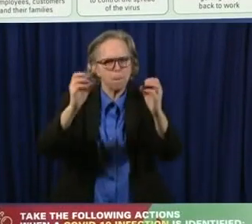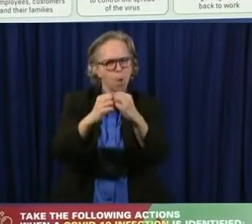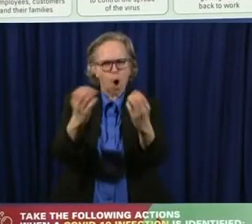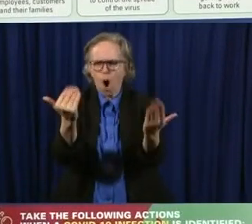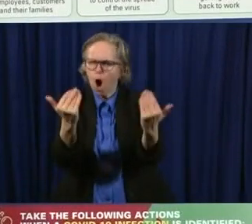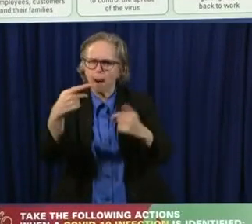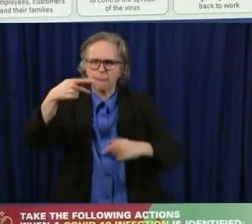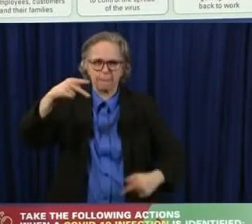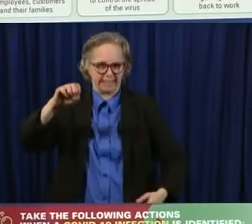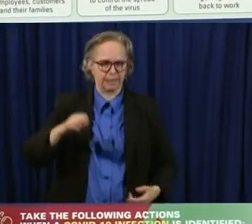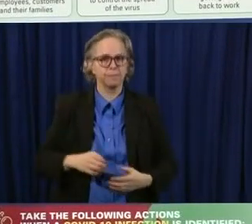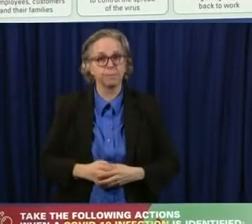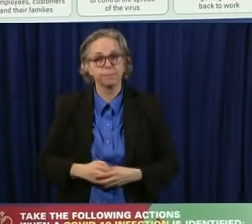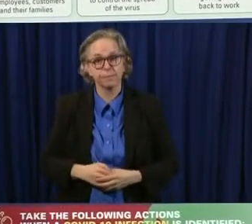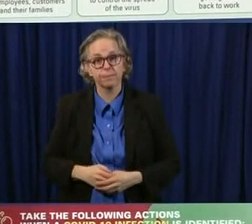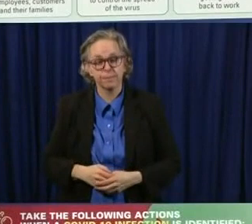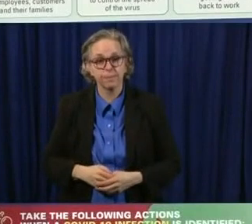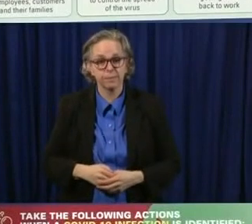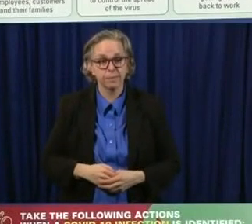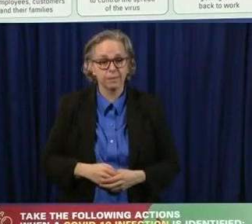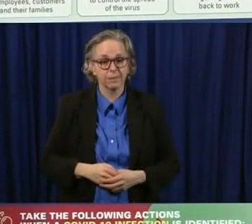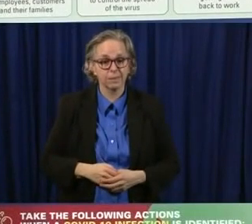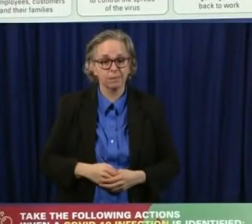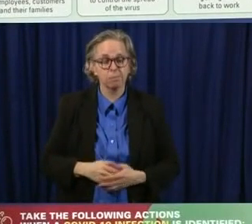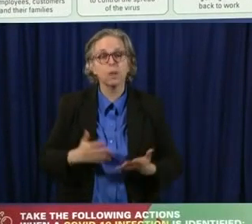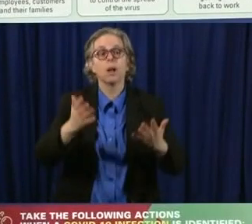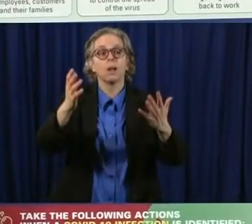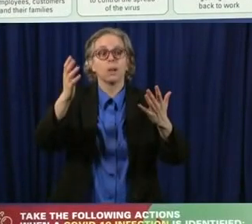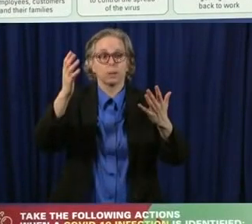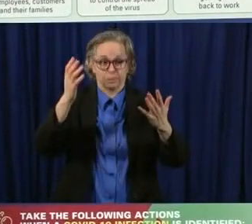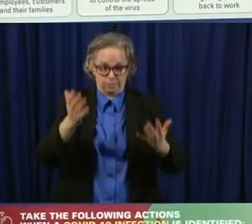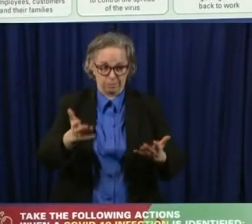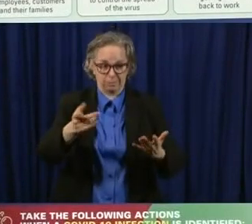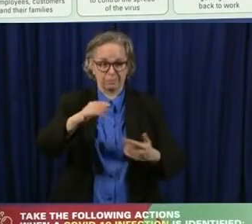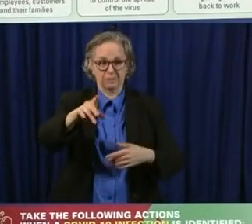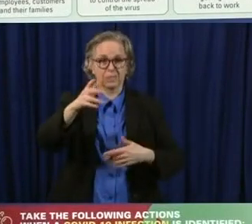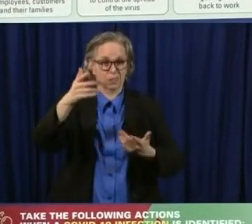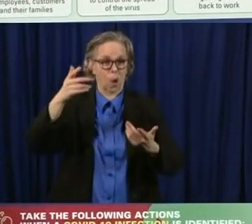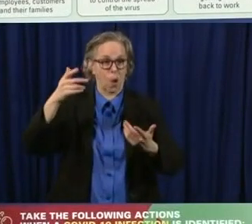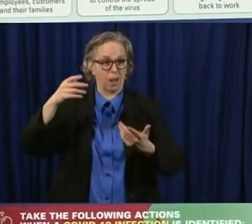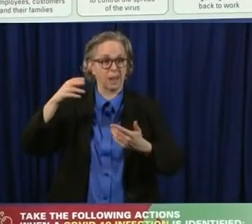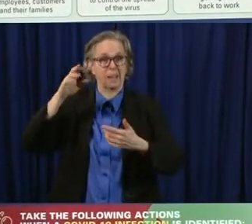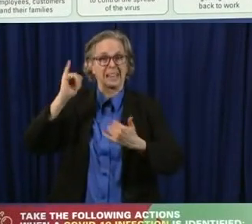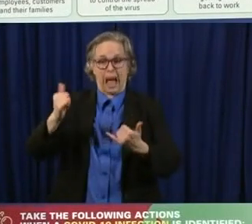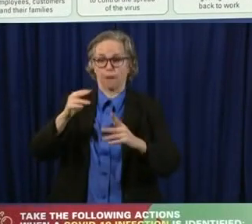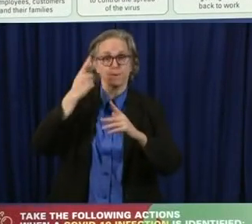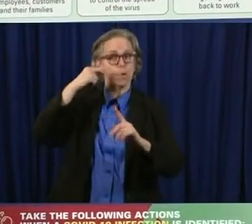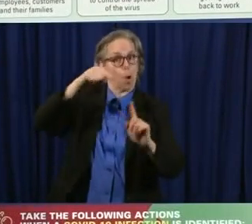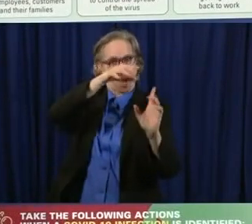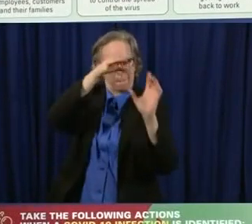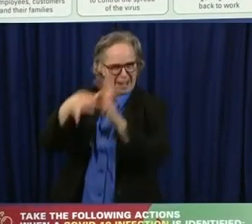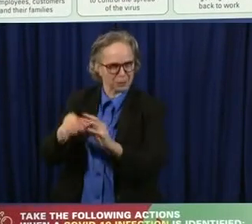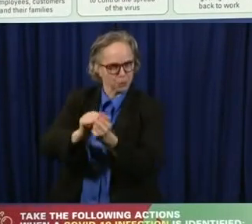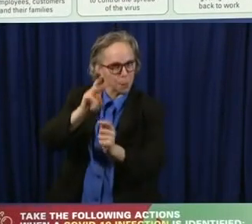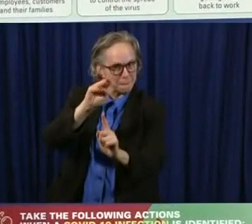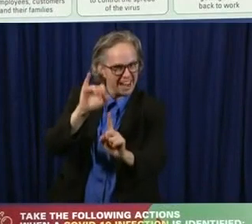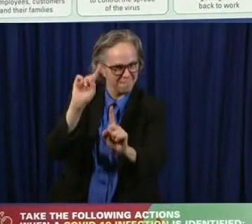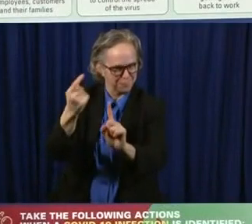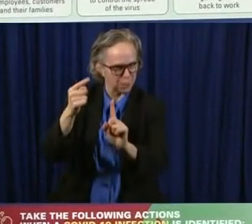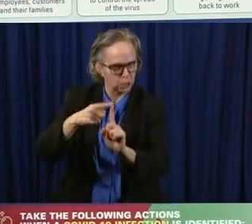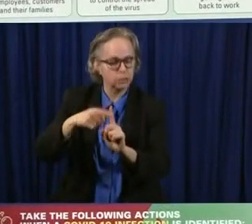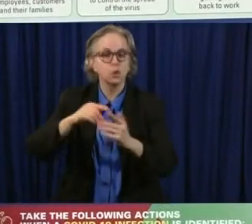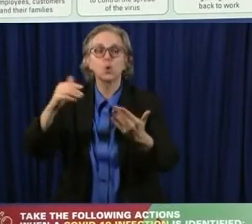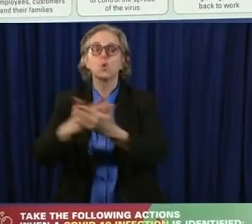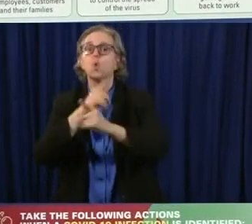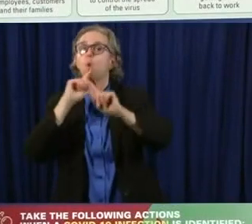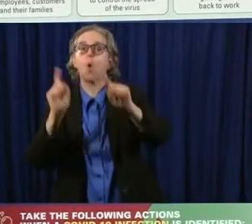Our order that we're issuing for may one, uh, all health procedures that